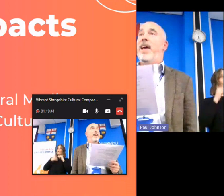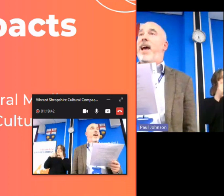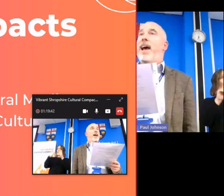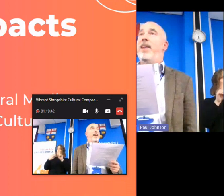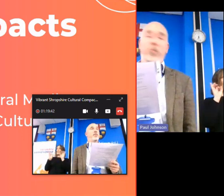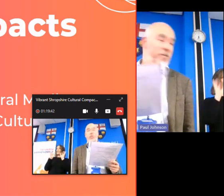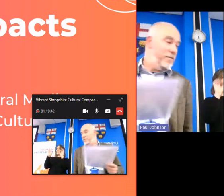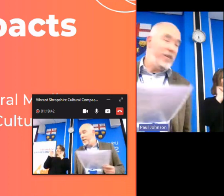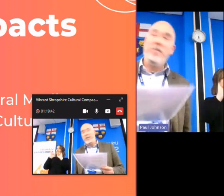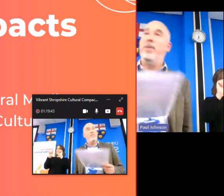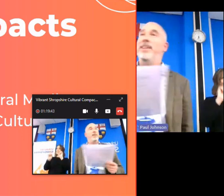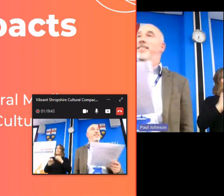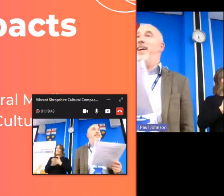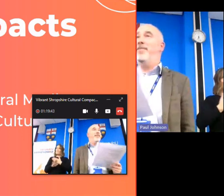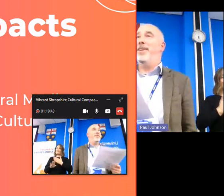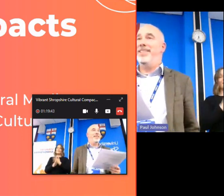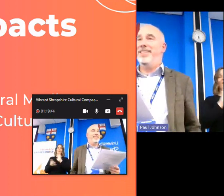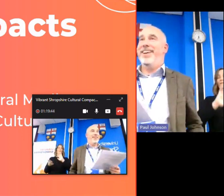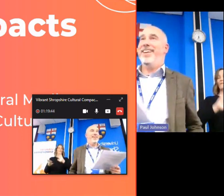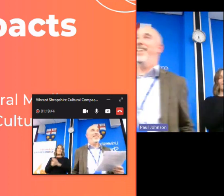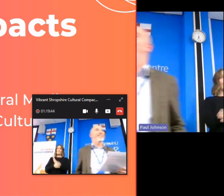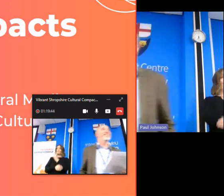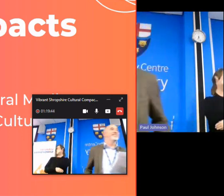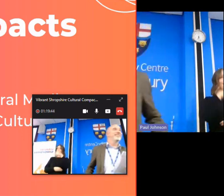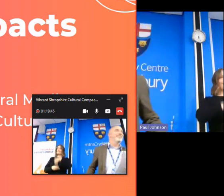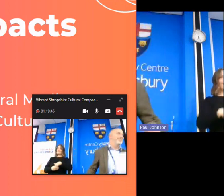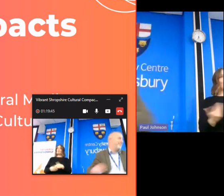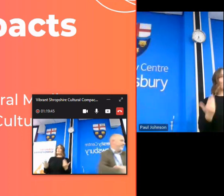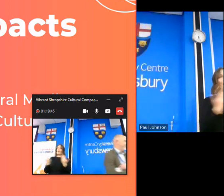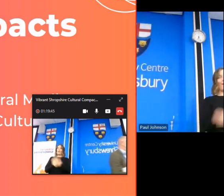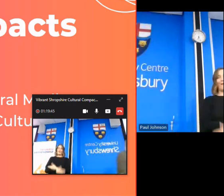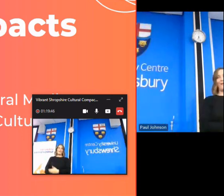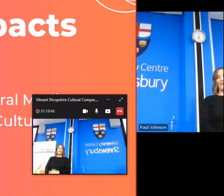business and we're very pleased to have you here tonight nick